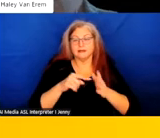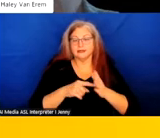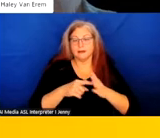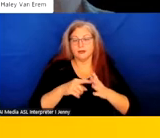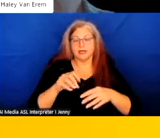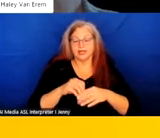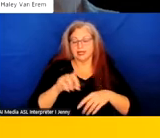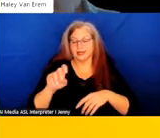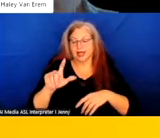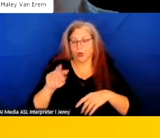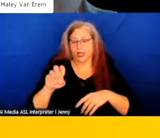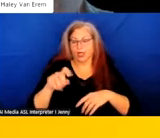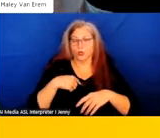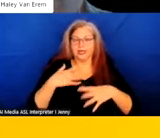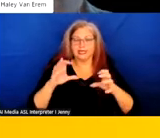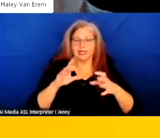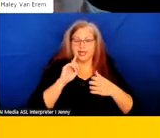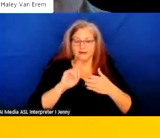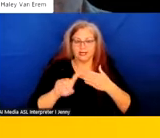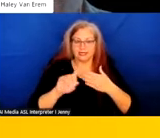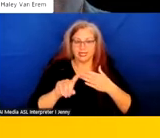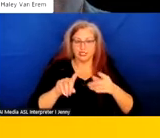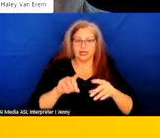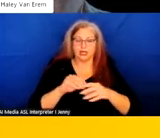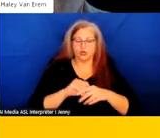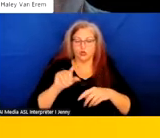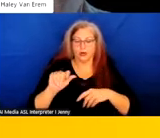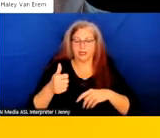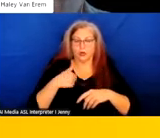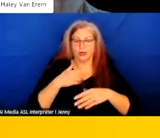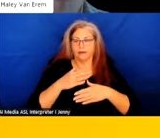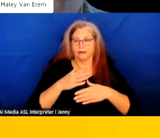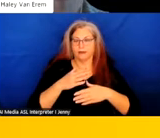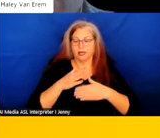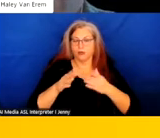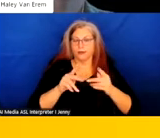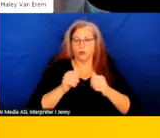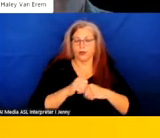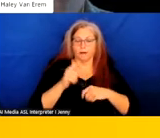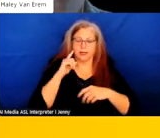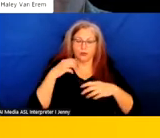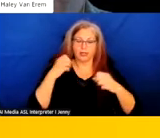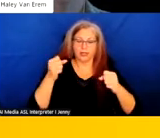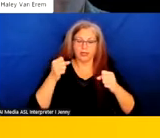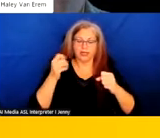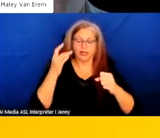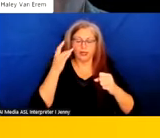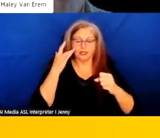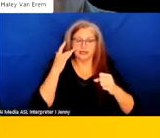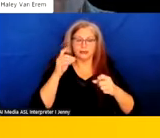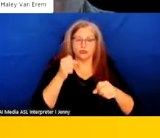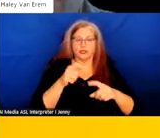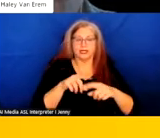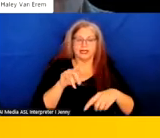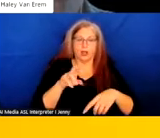and we did an investigation in Delaware, and in 2010 we concluded that people with mental illness were placed in Delaware State Hospital,